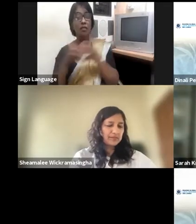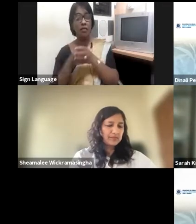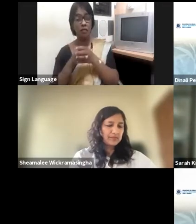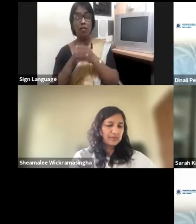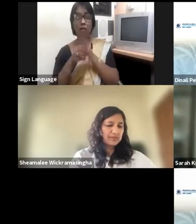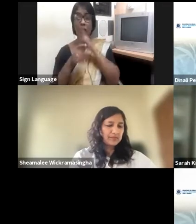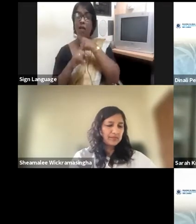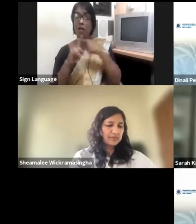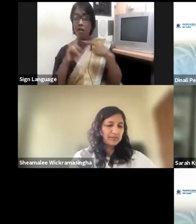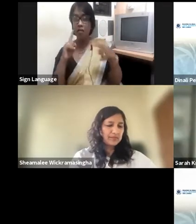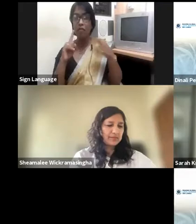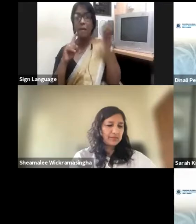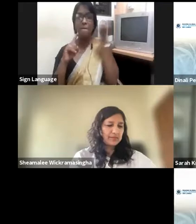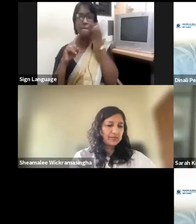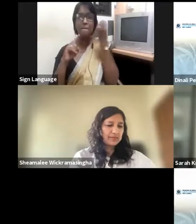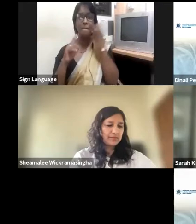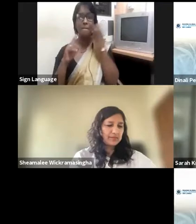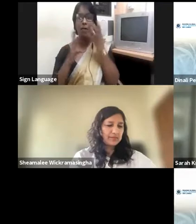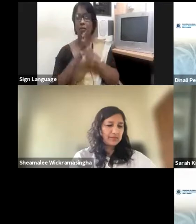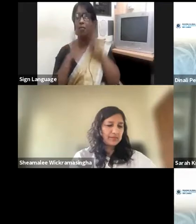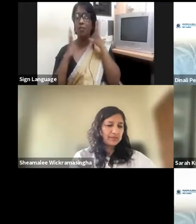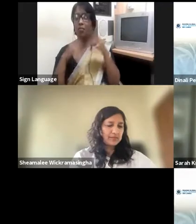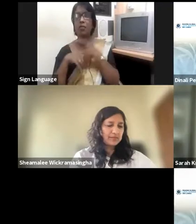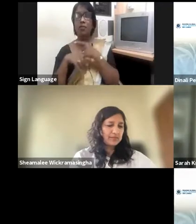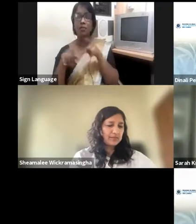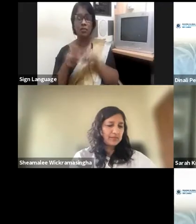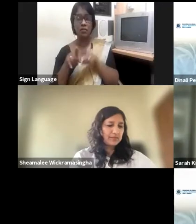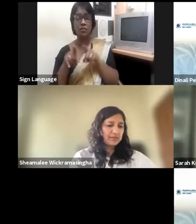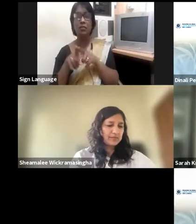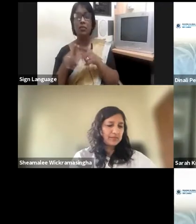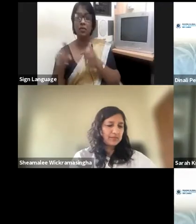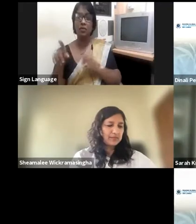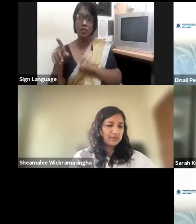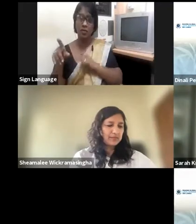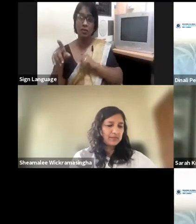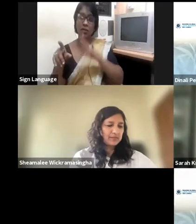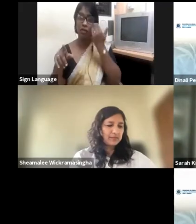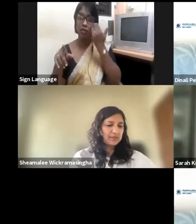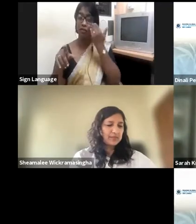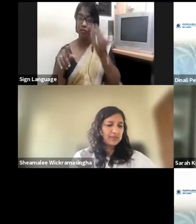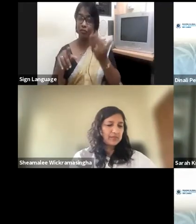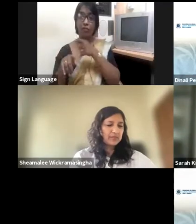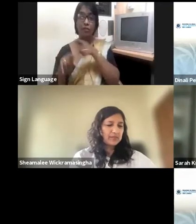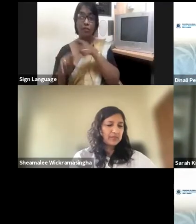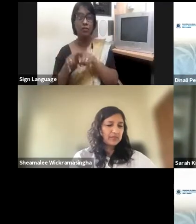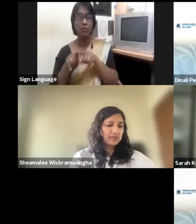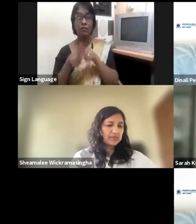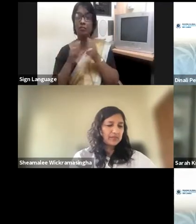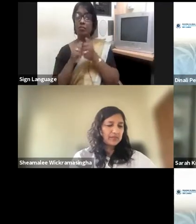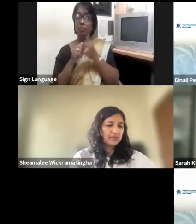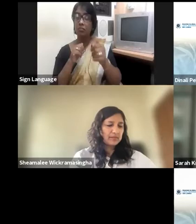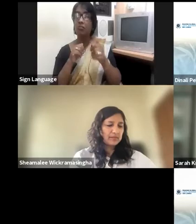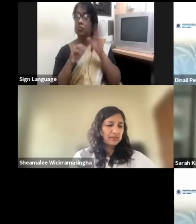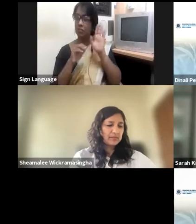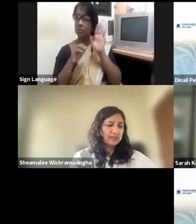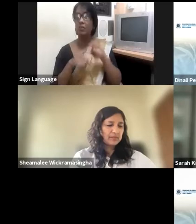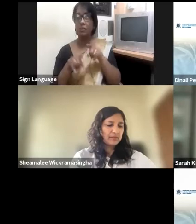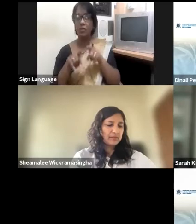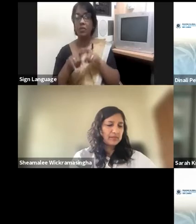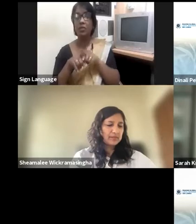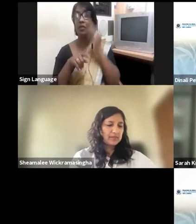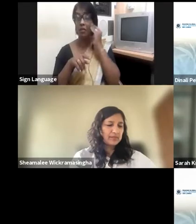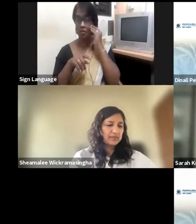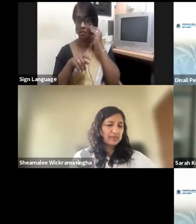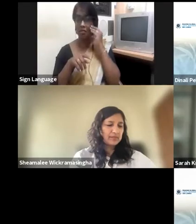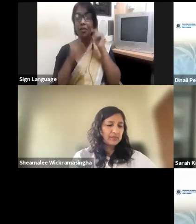I would like to see that the same happen to men and women. I mean, rather than say,